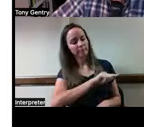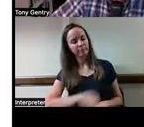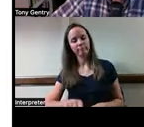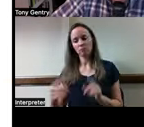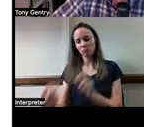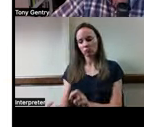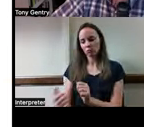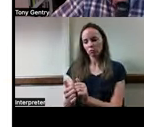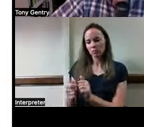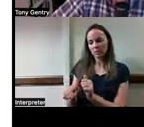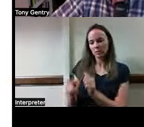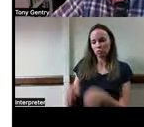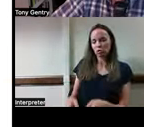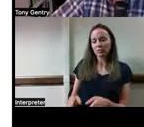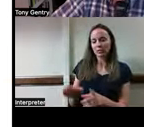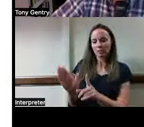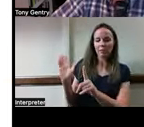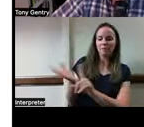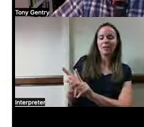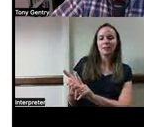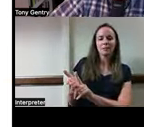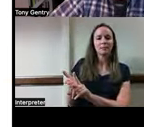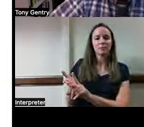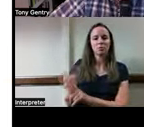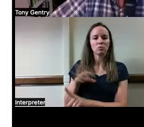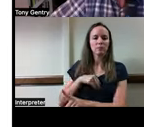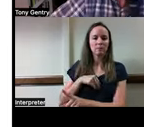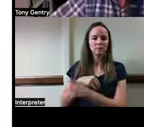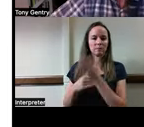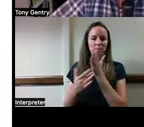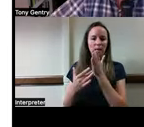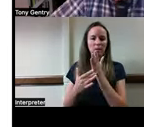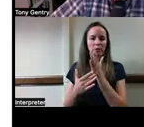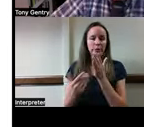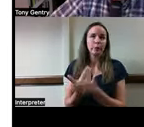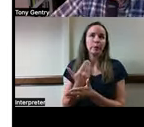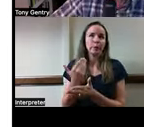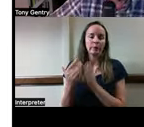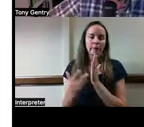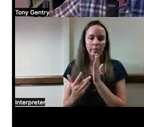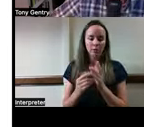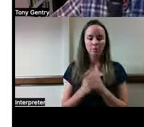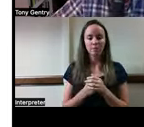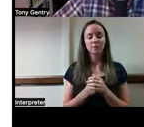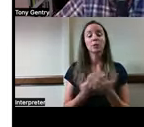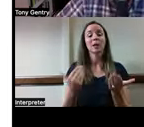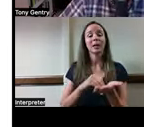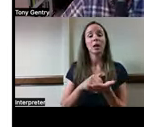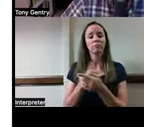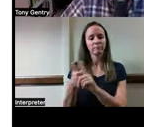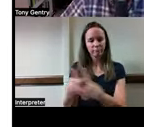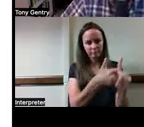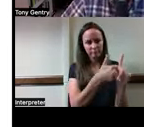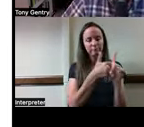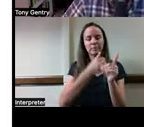what he calls this new age. So once again, take a moment on your own pen and paper to write